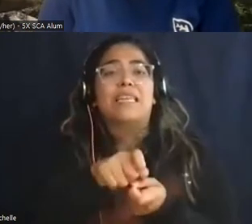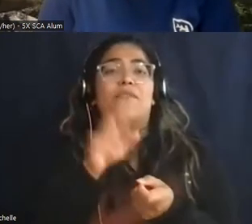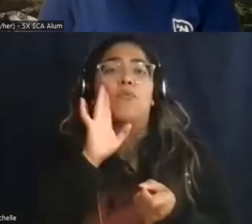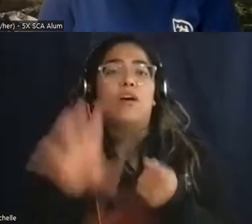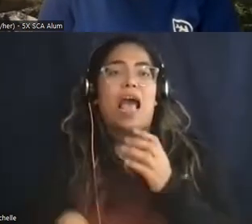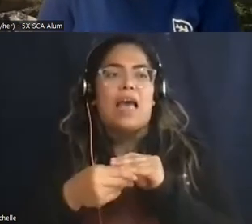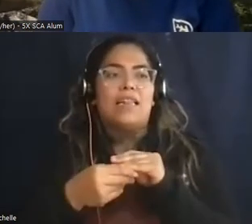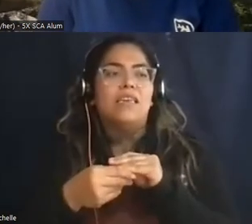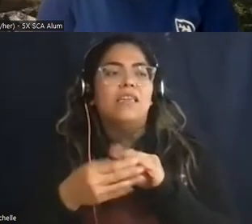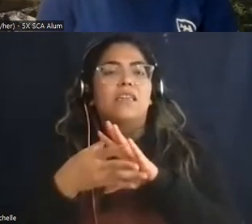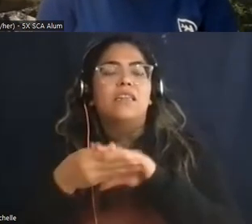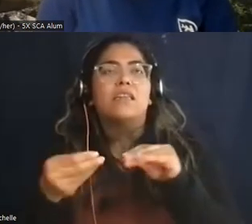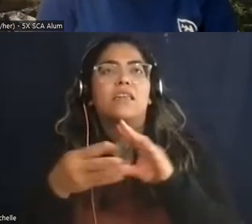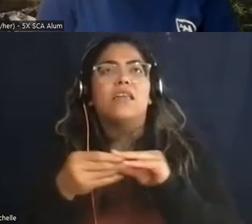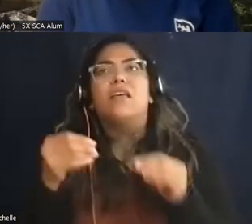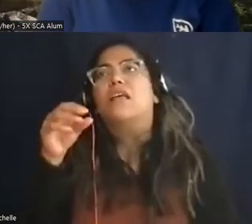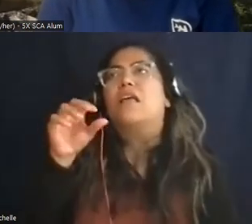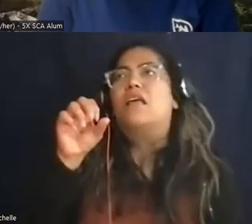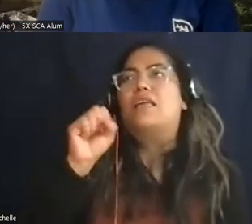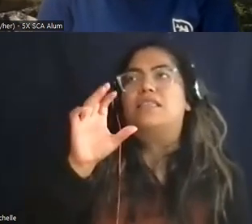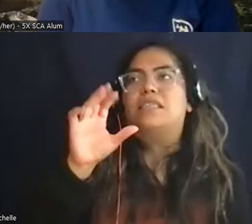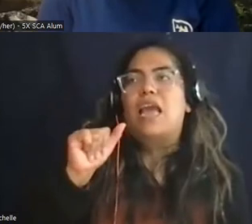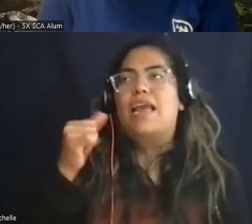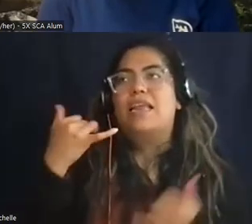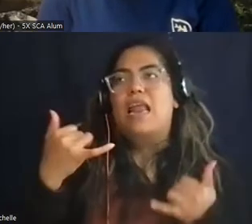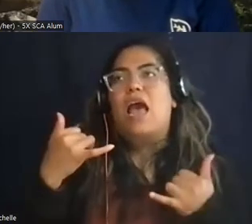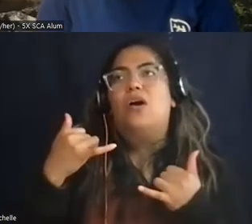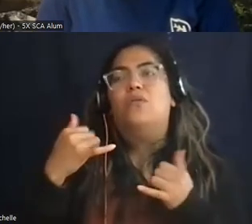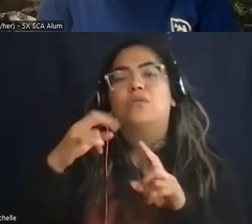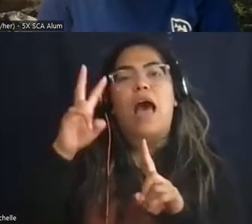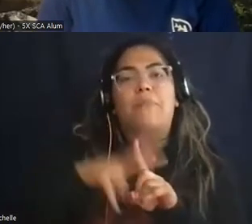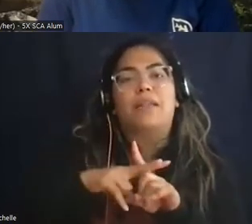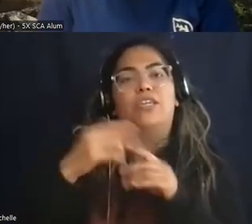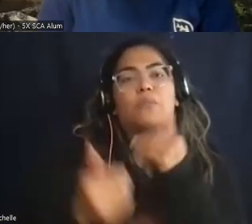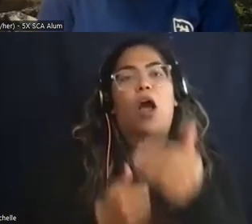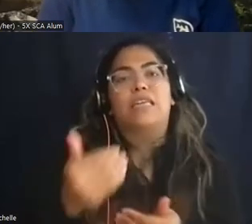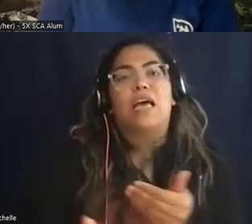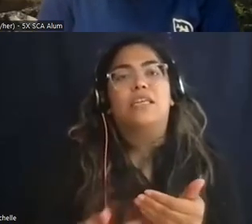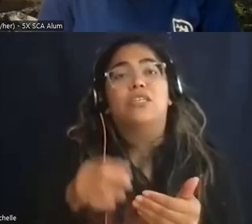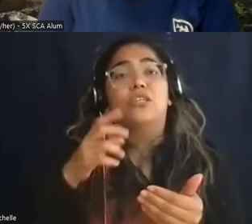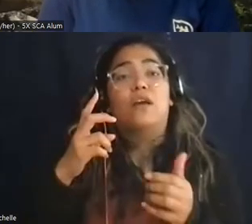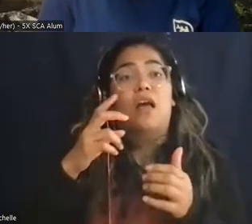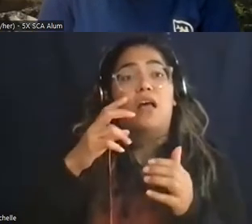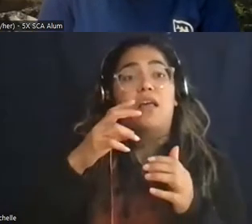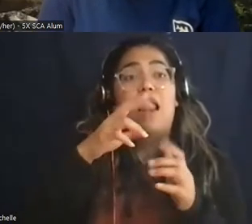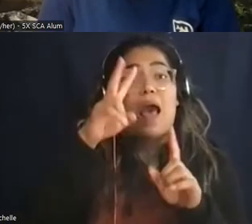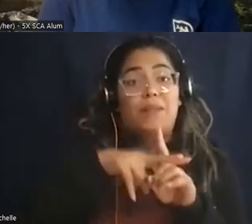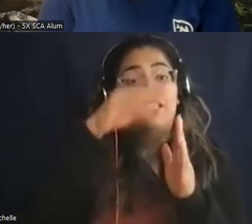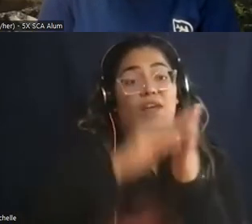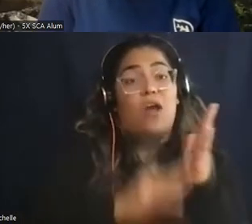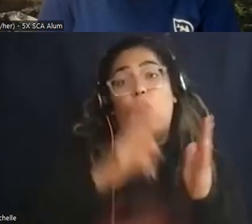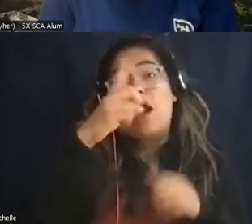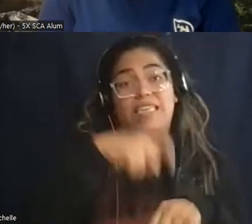that the sca the way at least the current application process goes is you fill out the application once with all of your interests and all